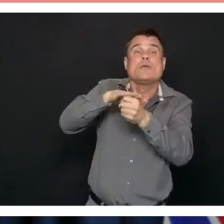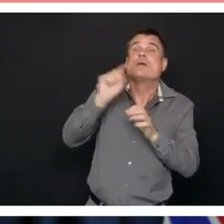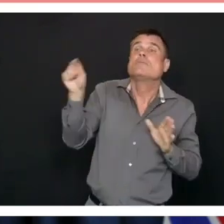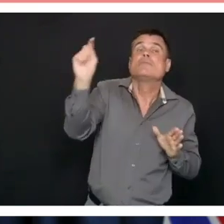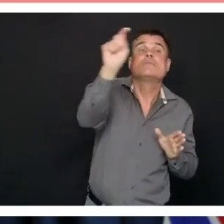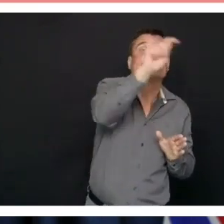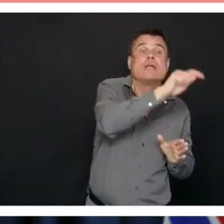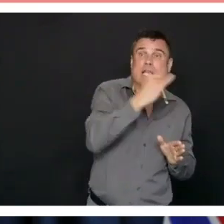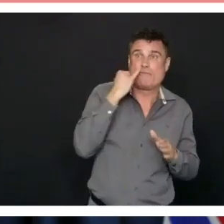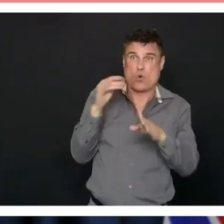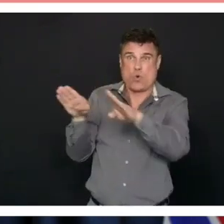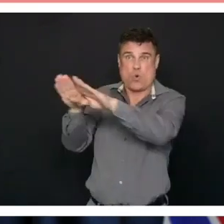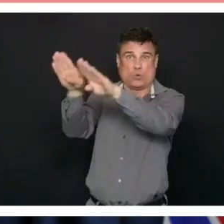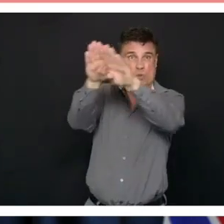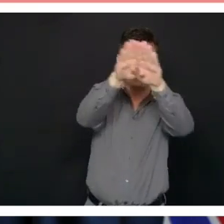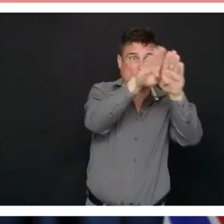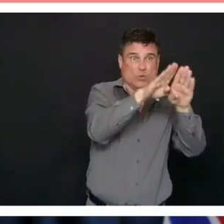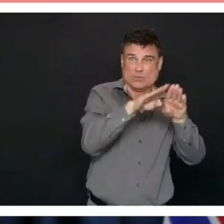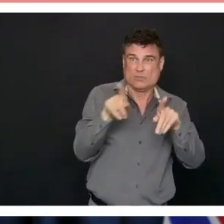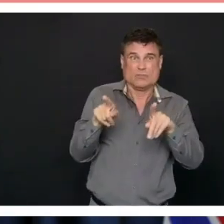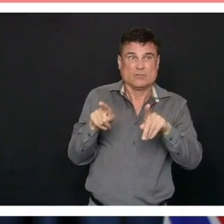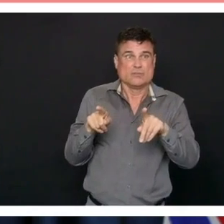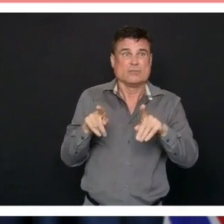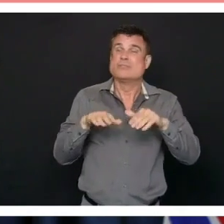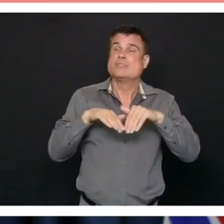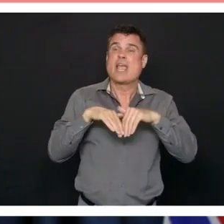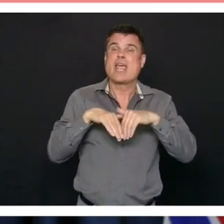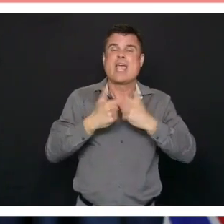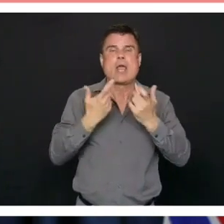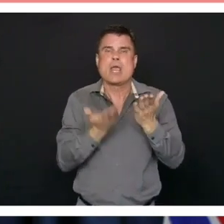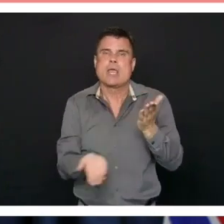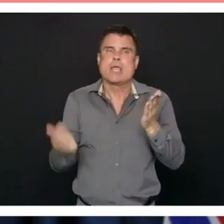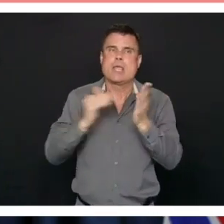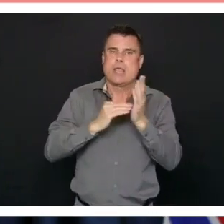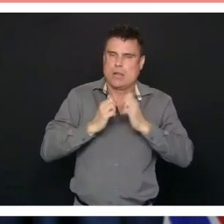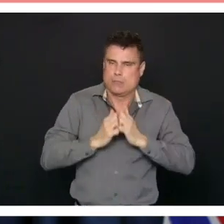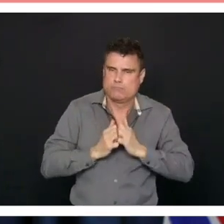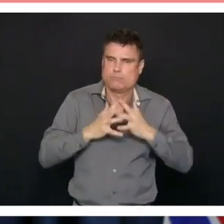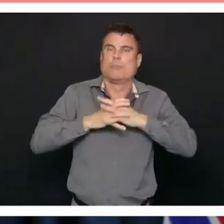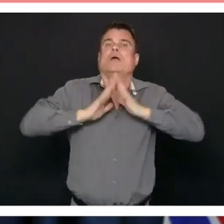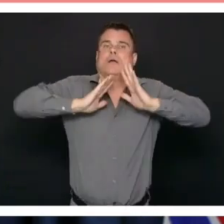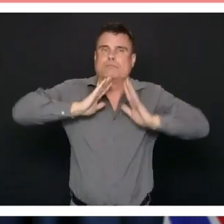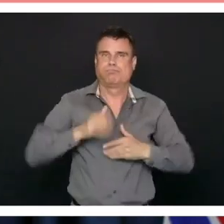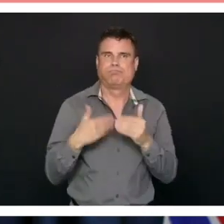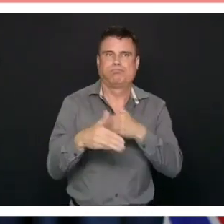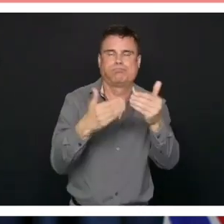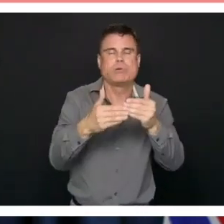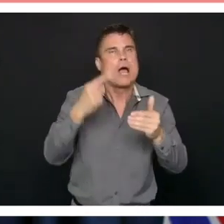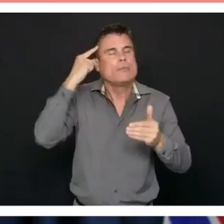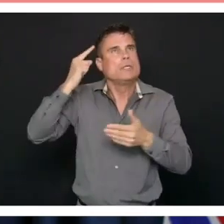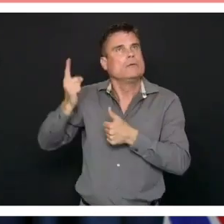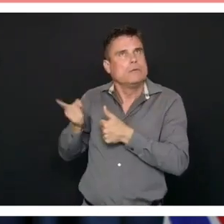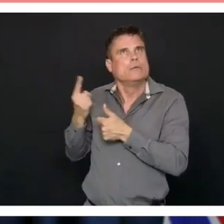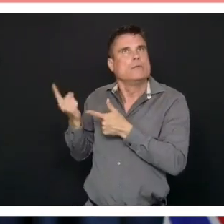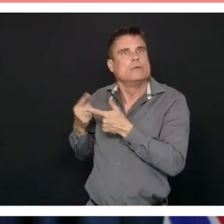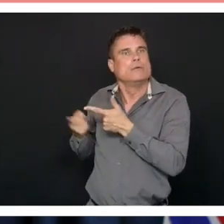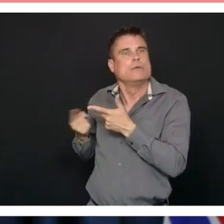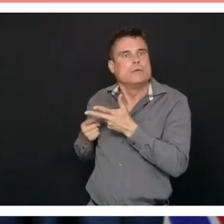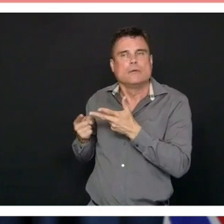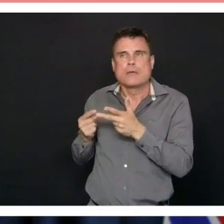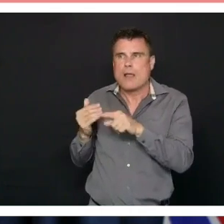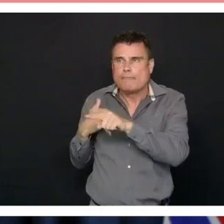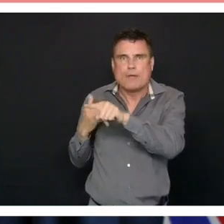productivity losses but the extra time we have to take to make sure that staff are safe and to make sure that patients are safe so